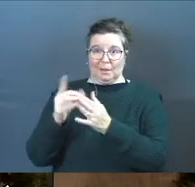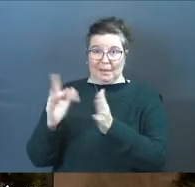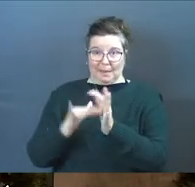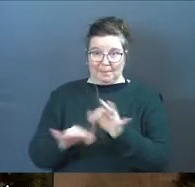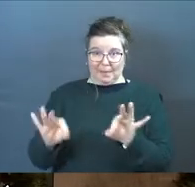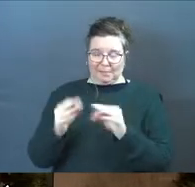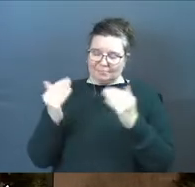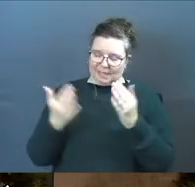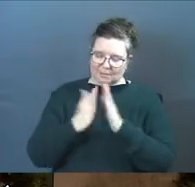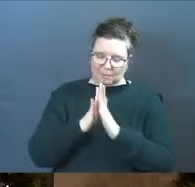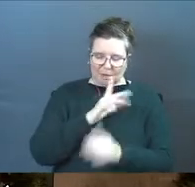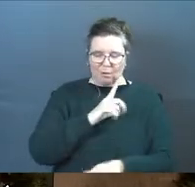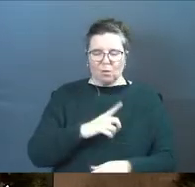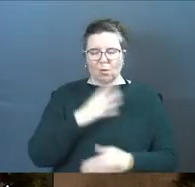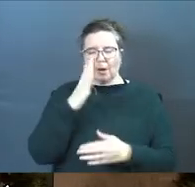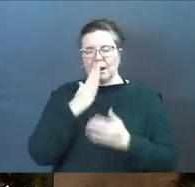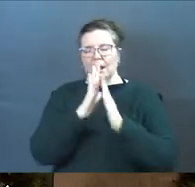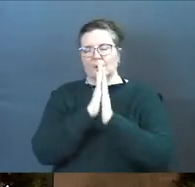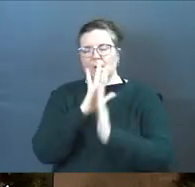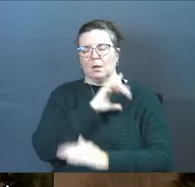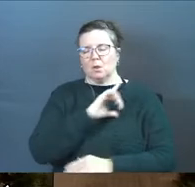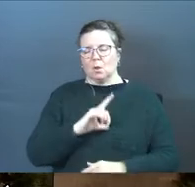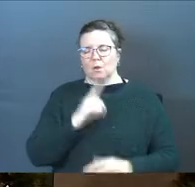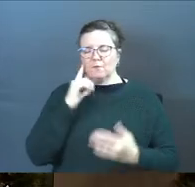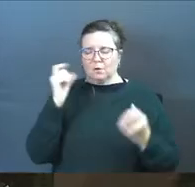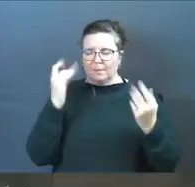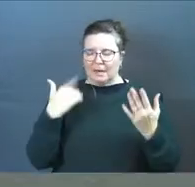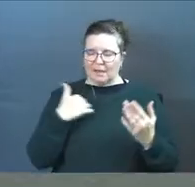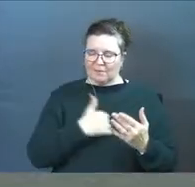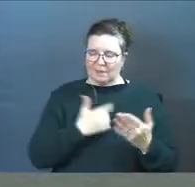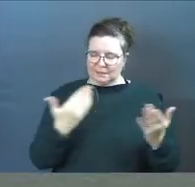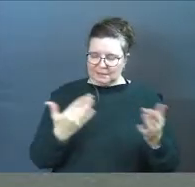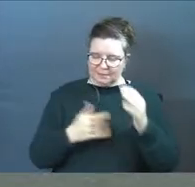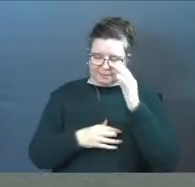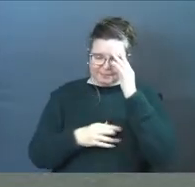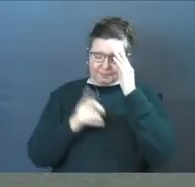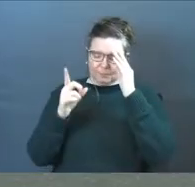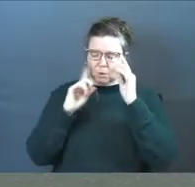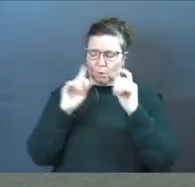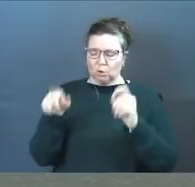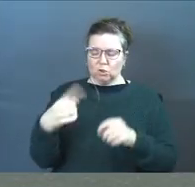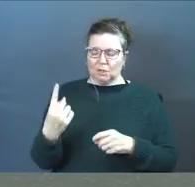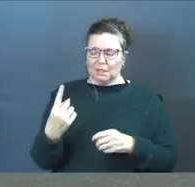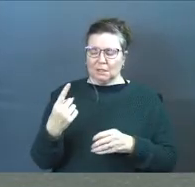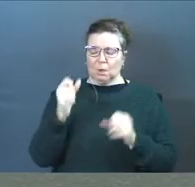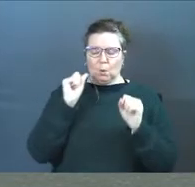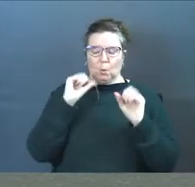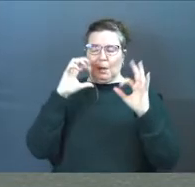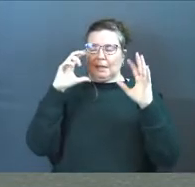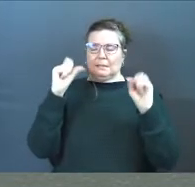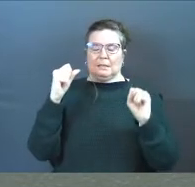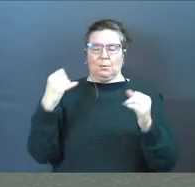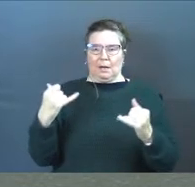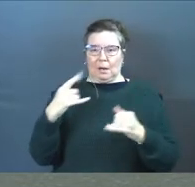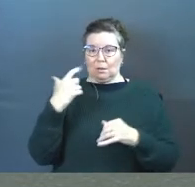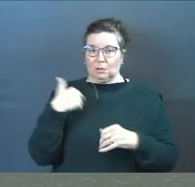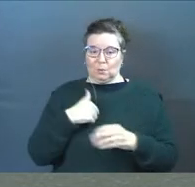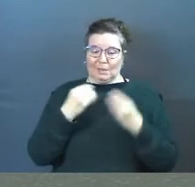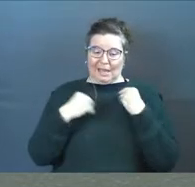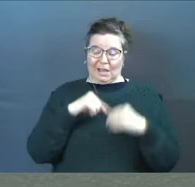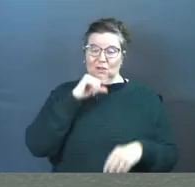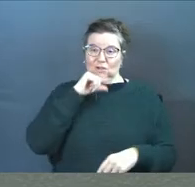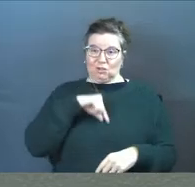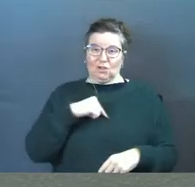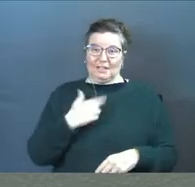Amen. Let's pray. Lord God, I pray, Lord, that for many of us, God, you would just wake us up right now. Because we ate